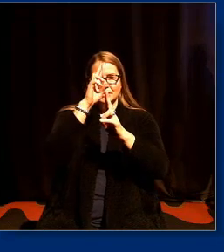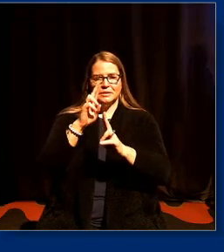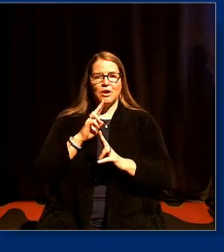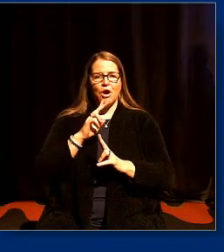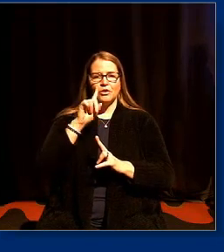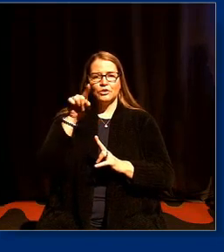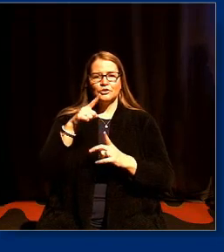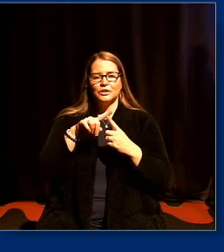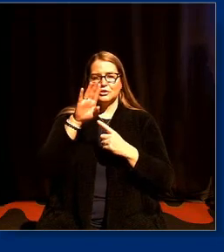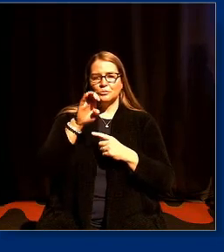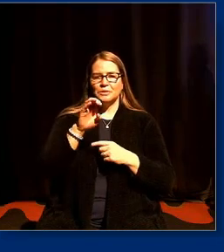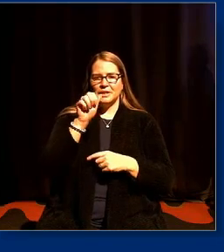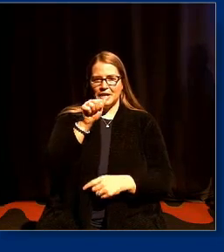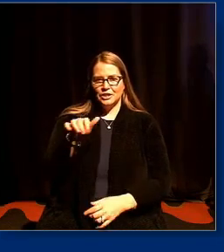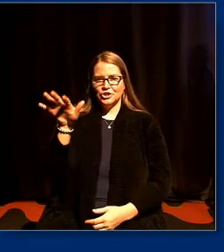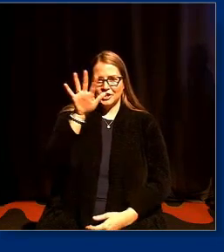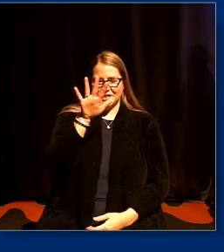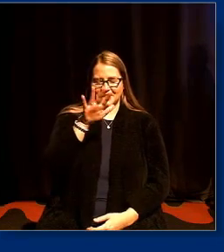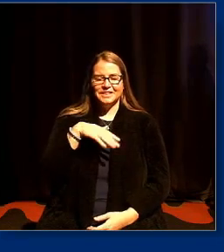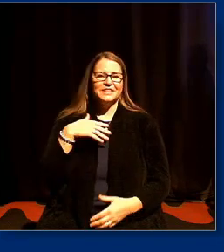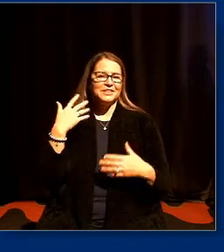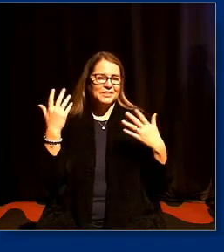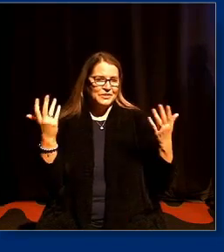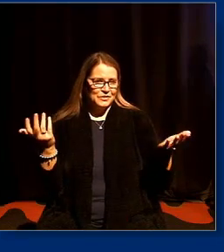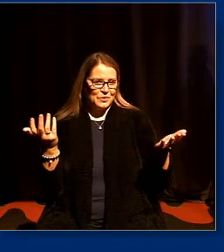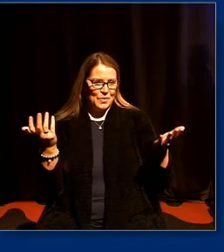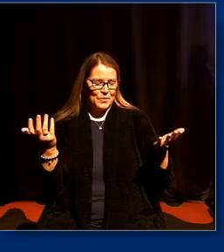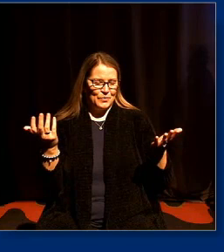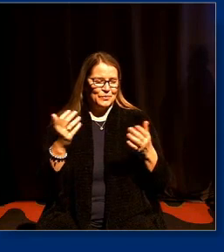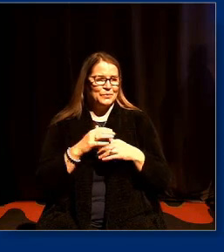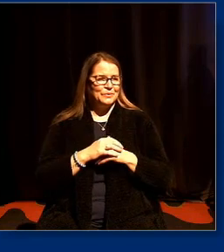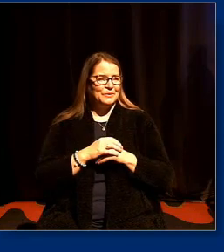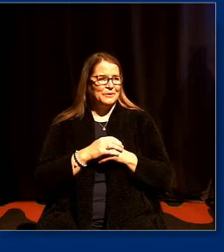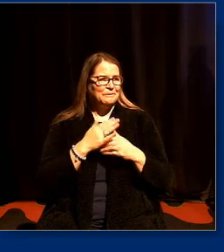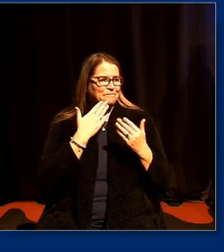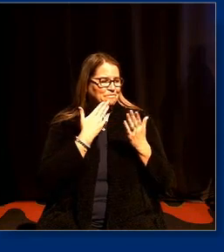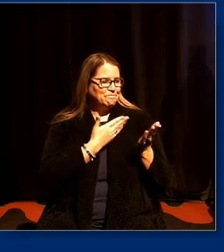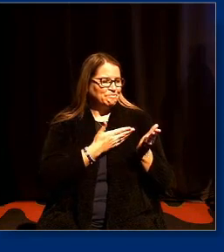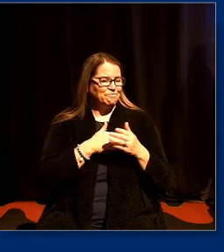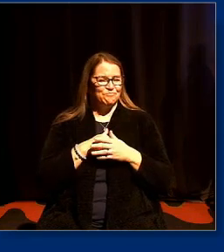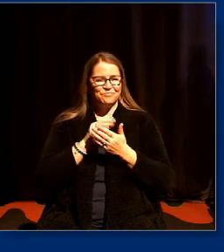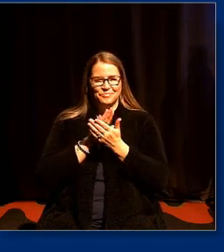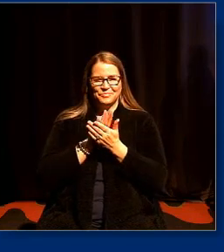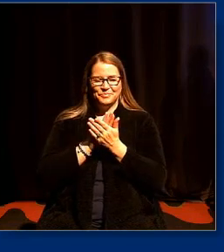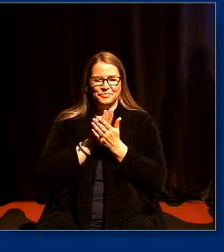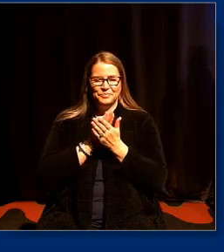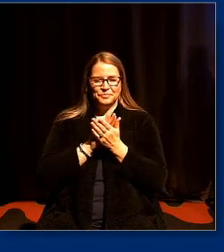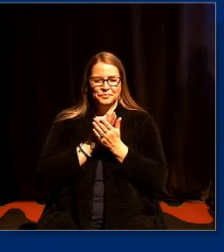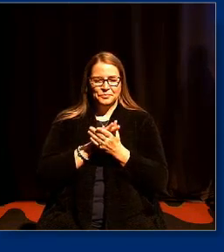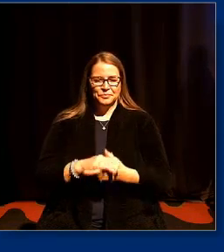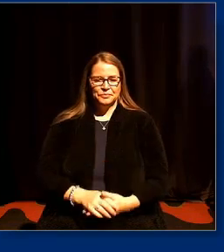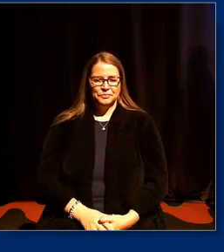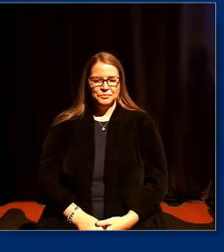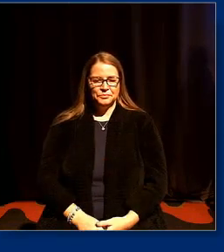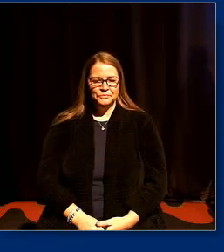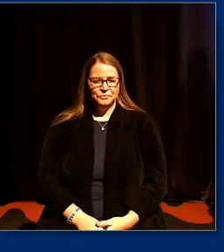Asian because it is an honor just to be Asian so I'm a thank you thank you yes yes applause